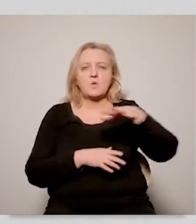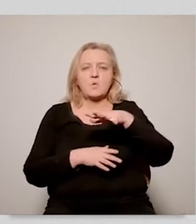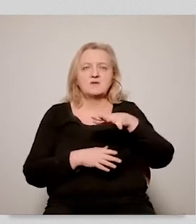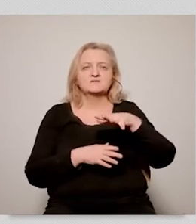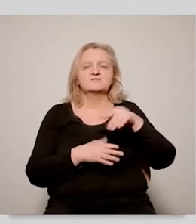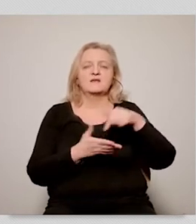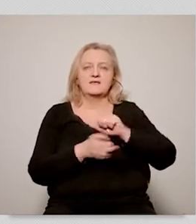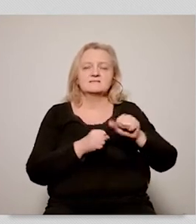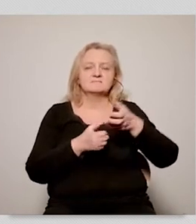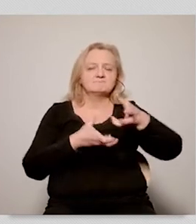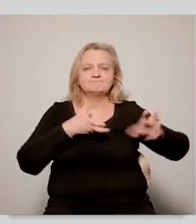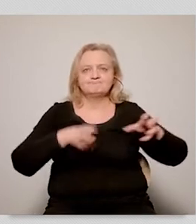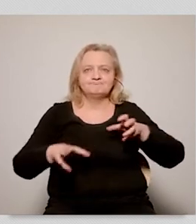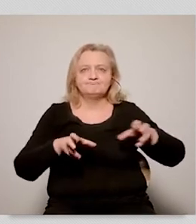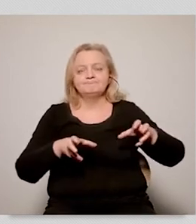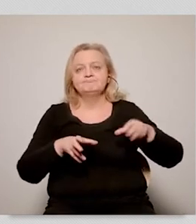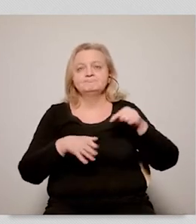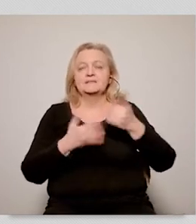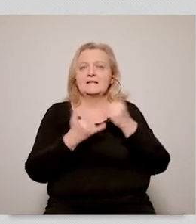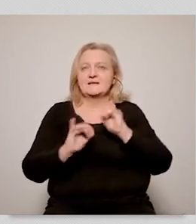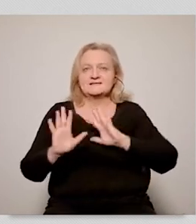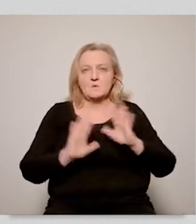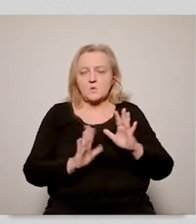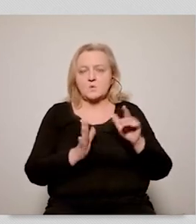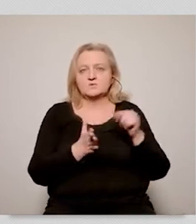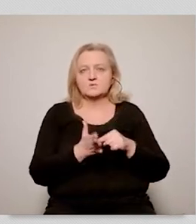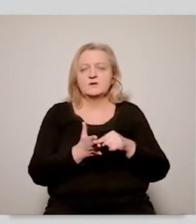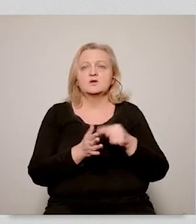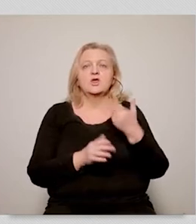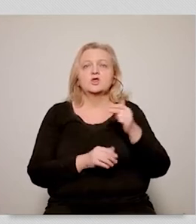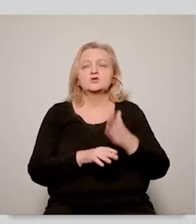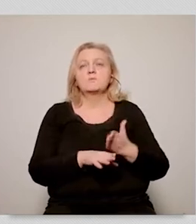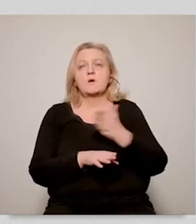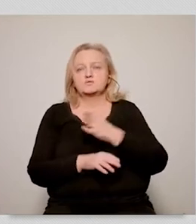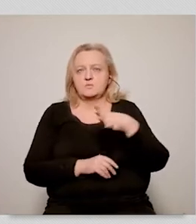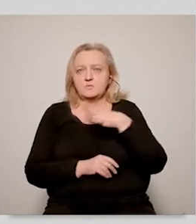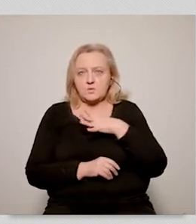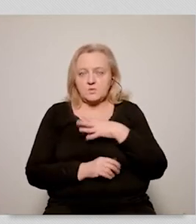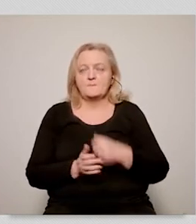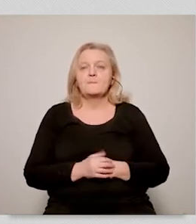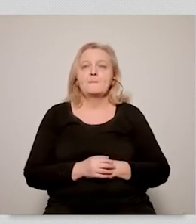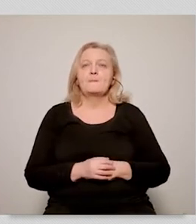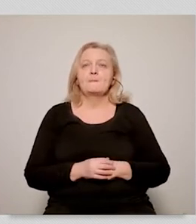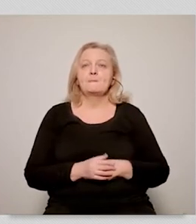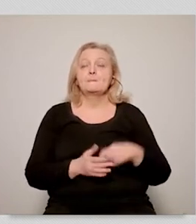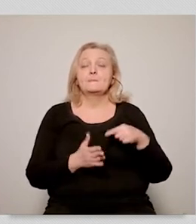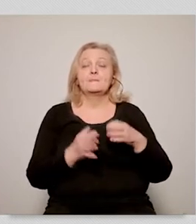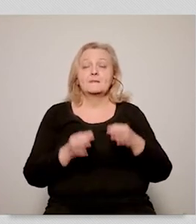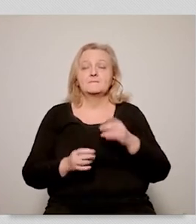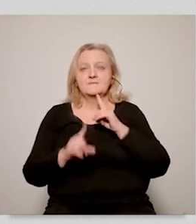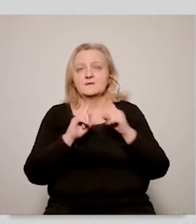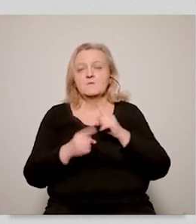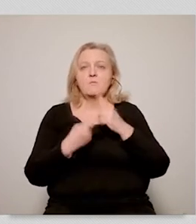published by Counterpoint. So whether there are going to be new divisions in our